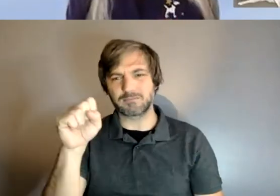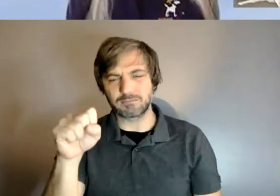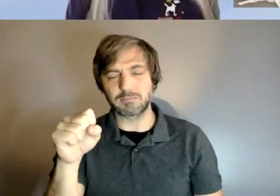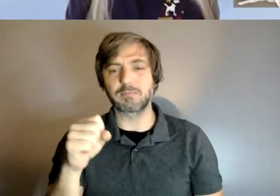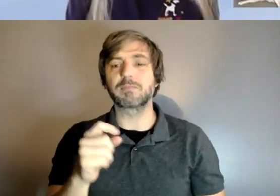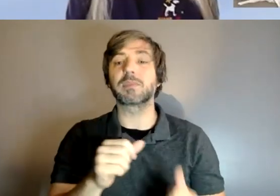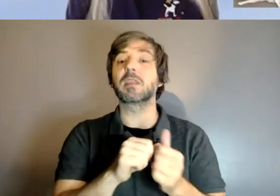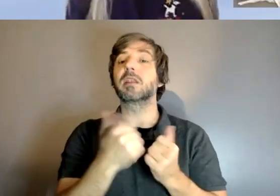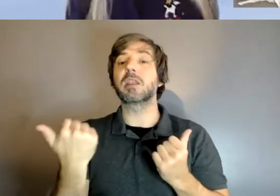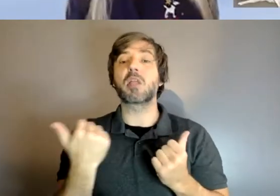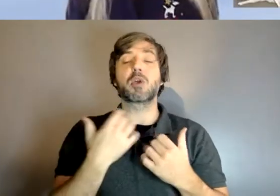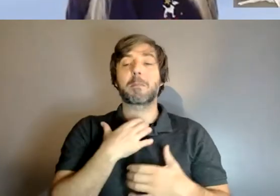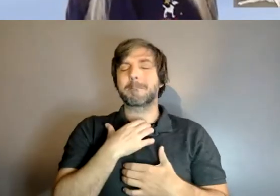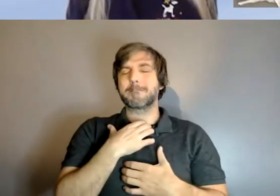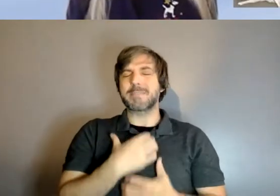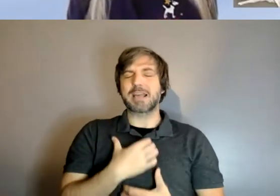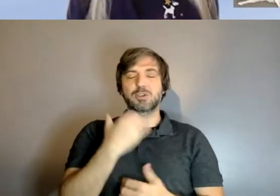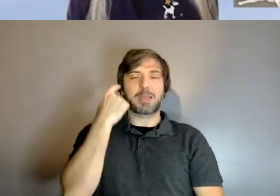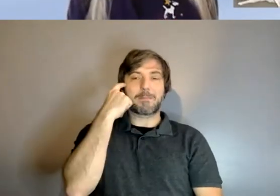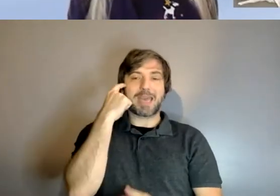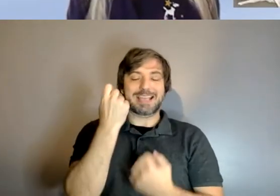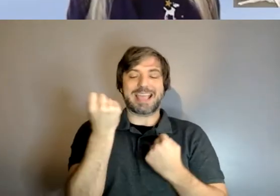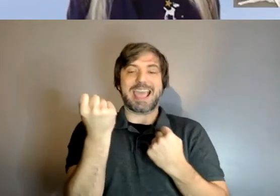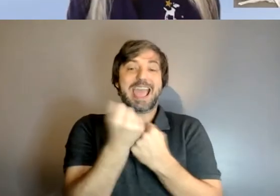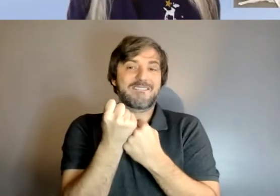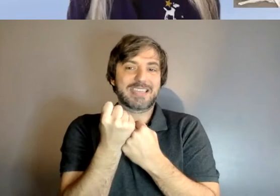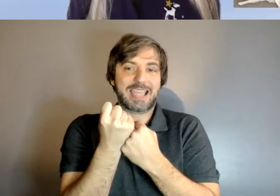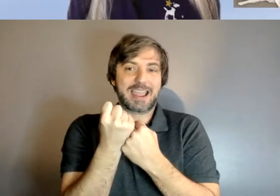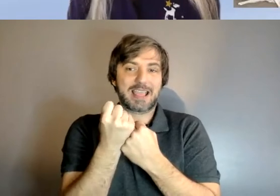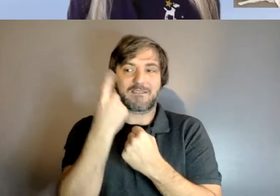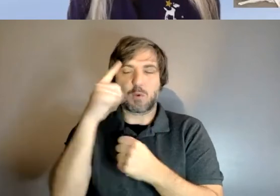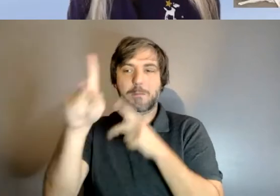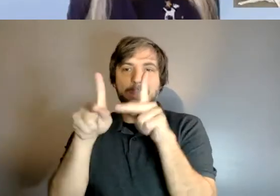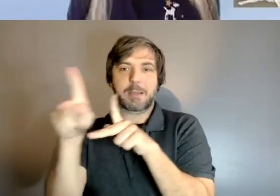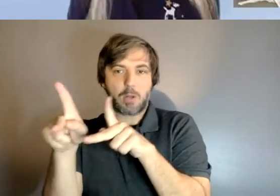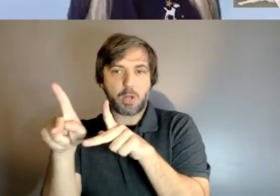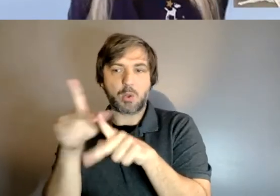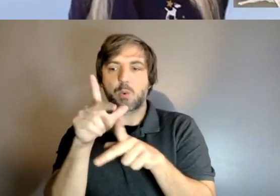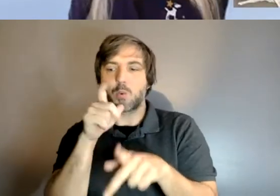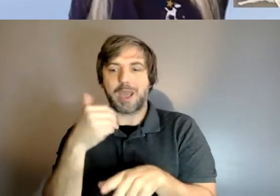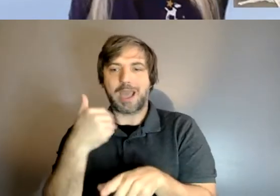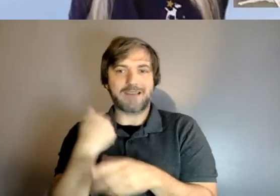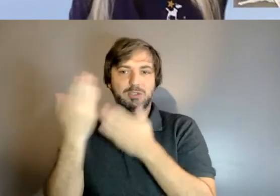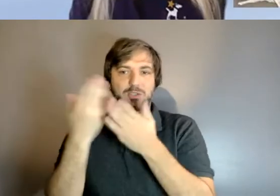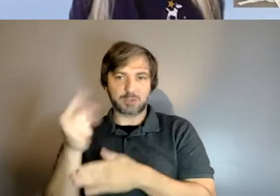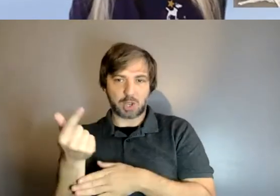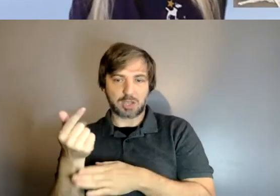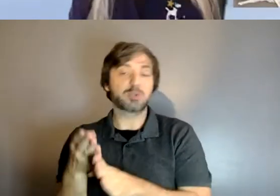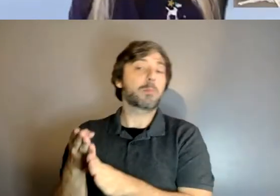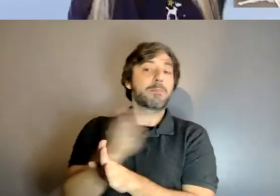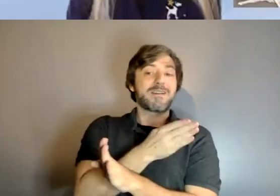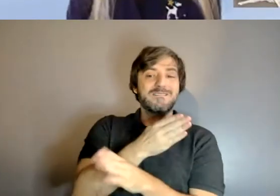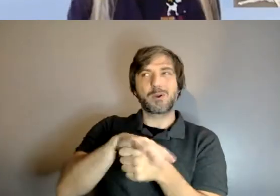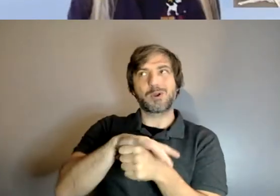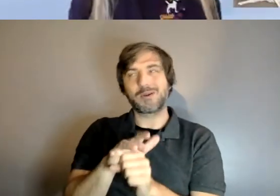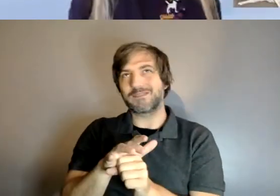for those with service dogs i go to well before covid i haven't been since covid